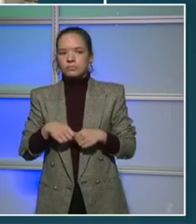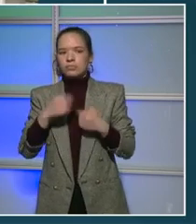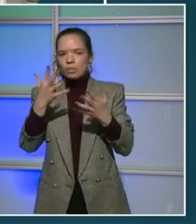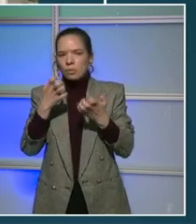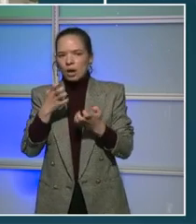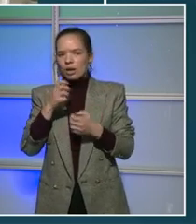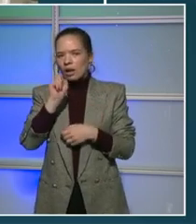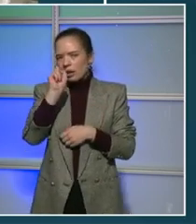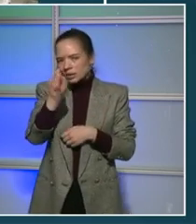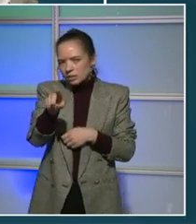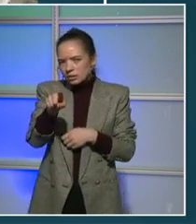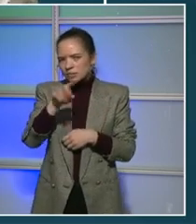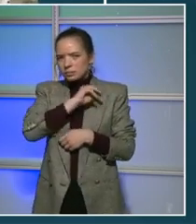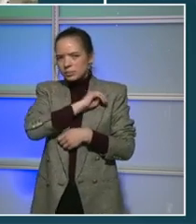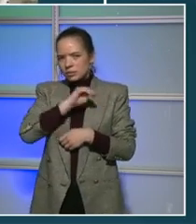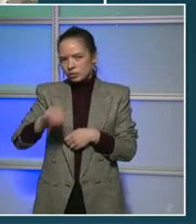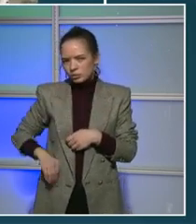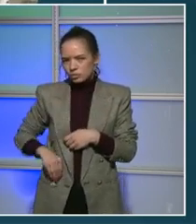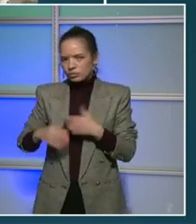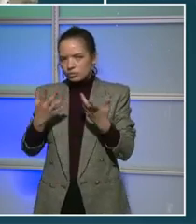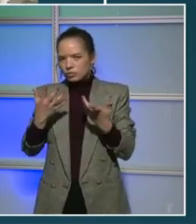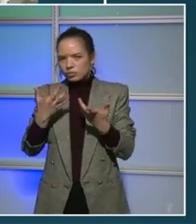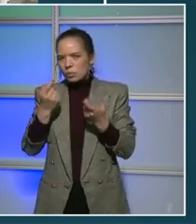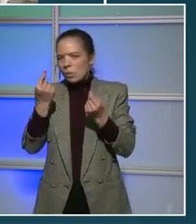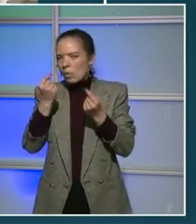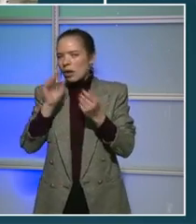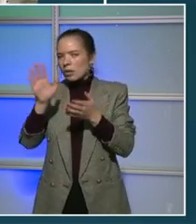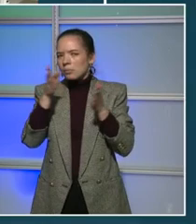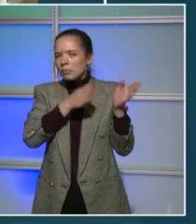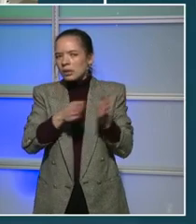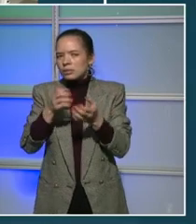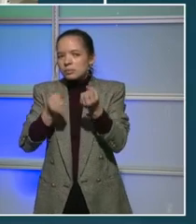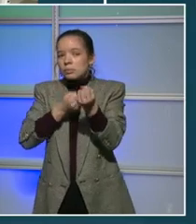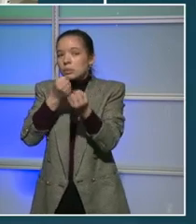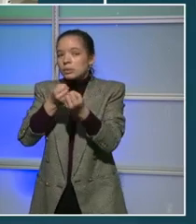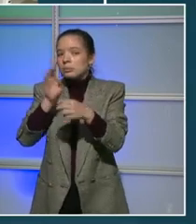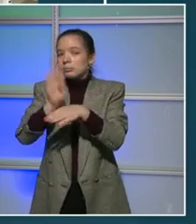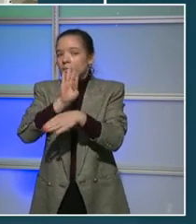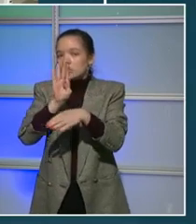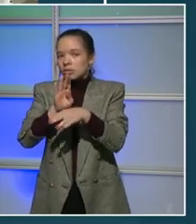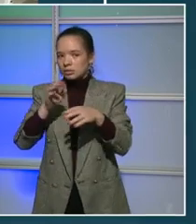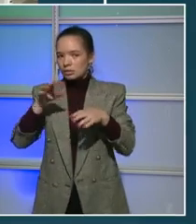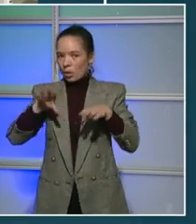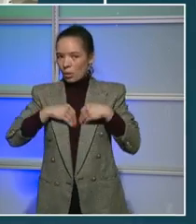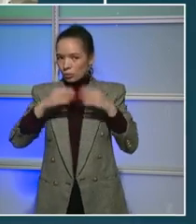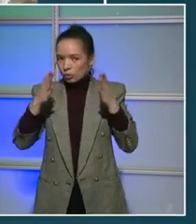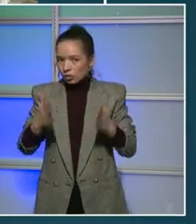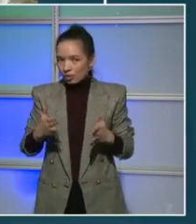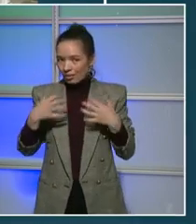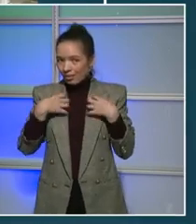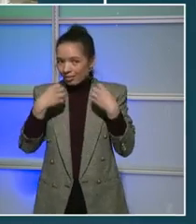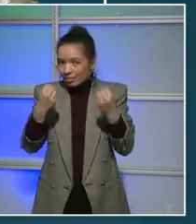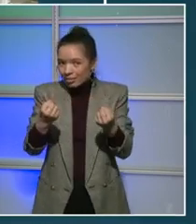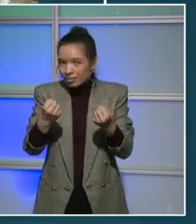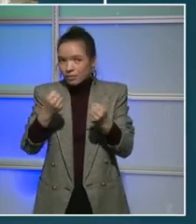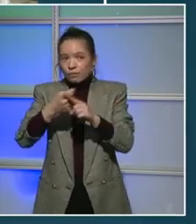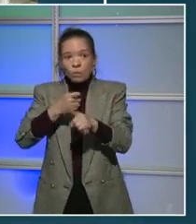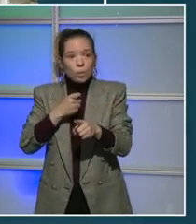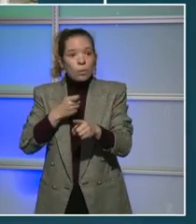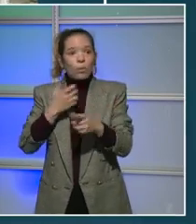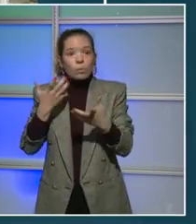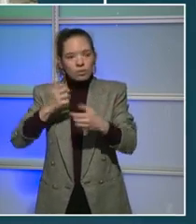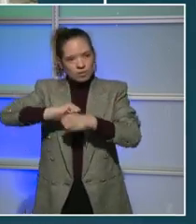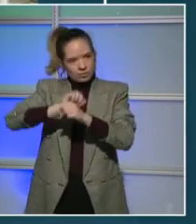Mayor, what's the plan to support business owner recovering from COVID